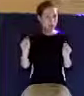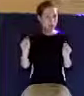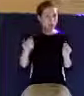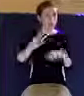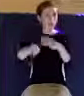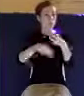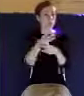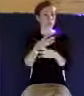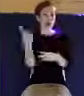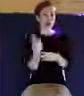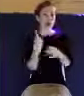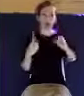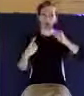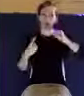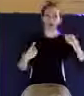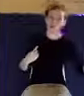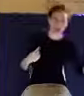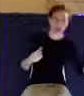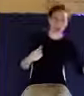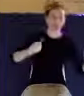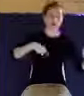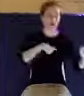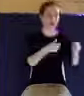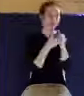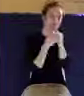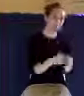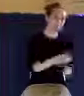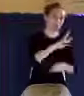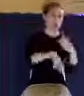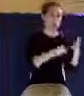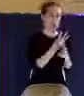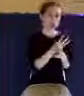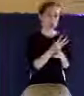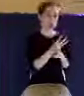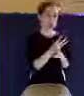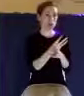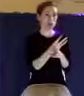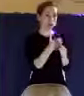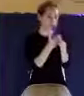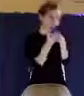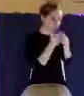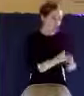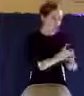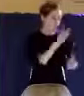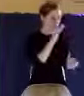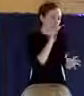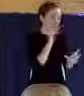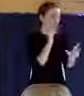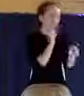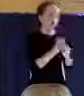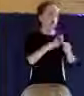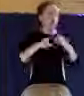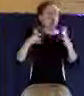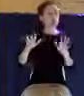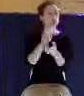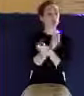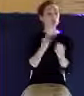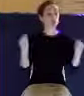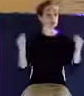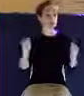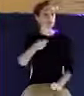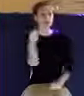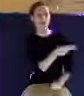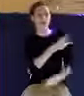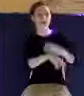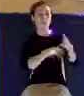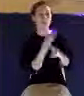We were going the same way as the world. The world had its way with us. But once we get saved, we overcome the world. The world